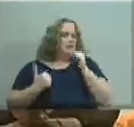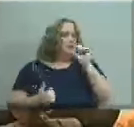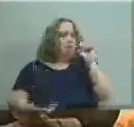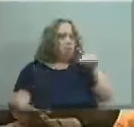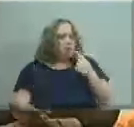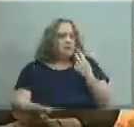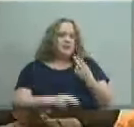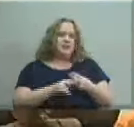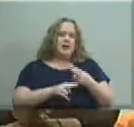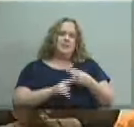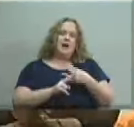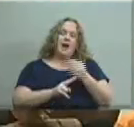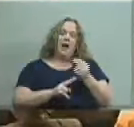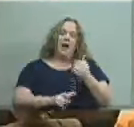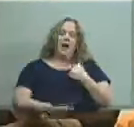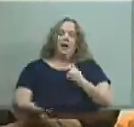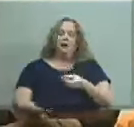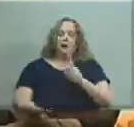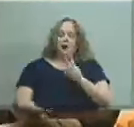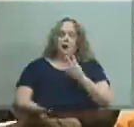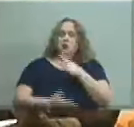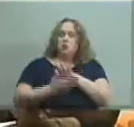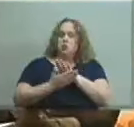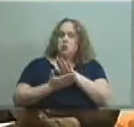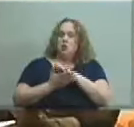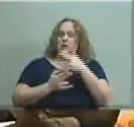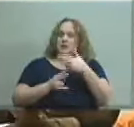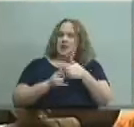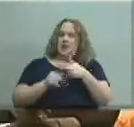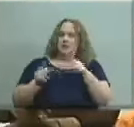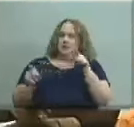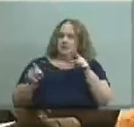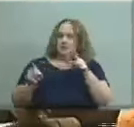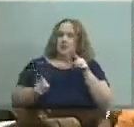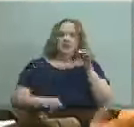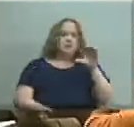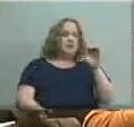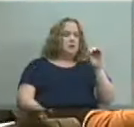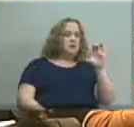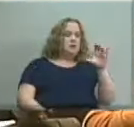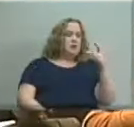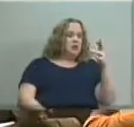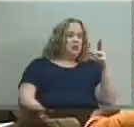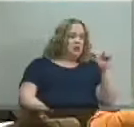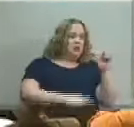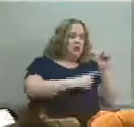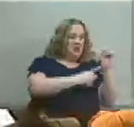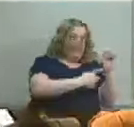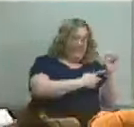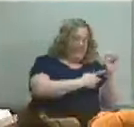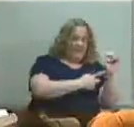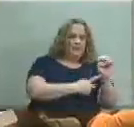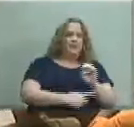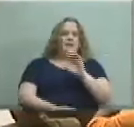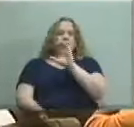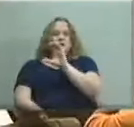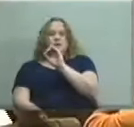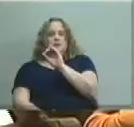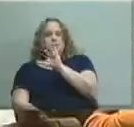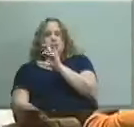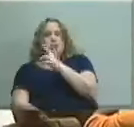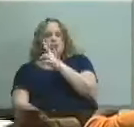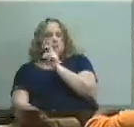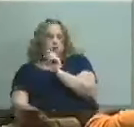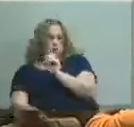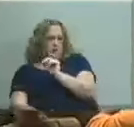that when we have two schools that are so similarly named such as Cochran with an E which is in my district versus Cochran without an E